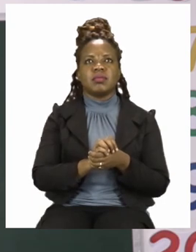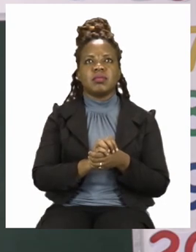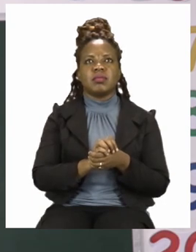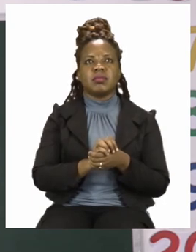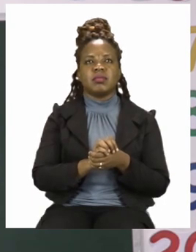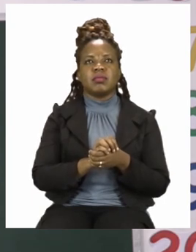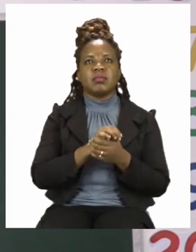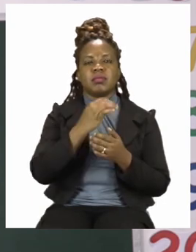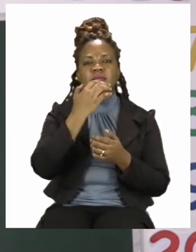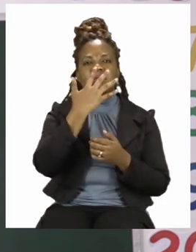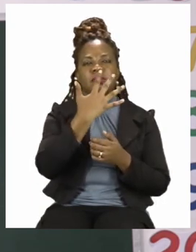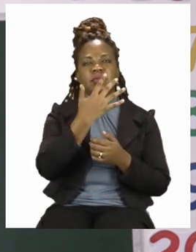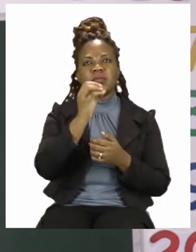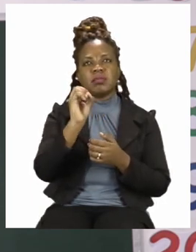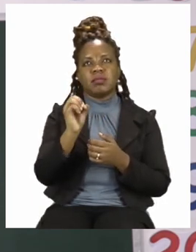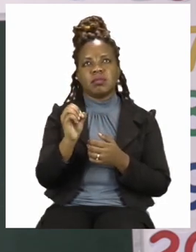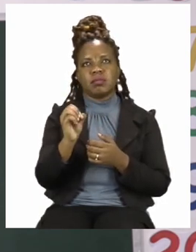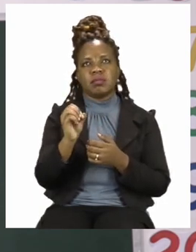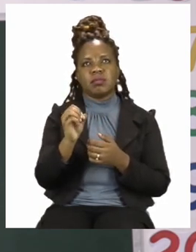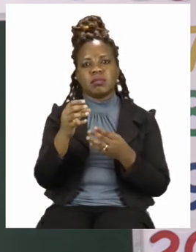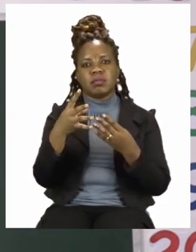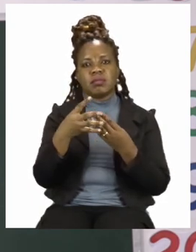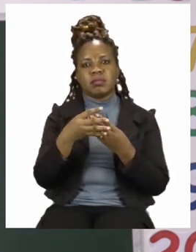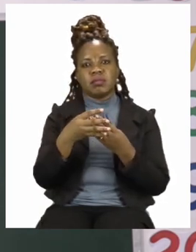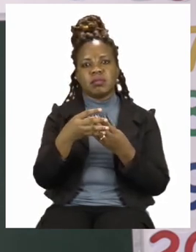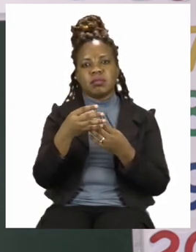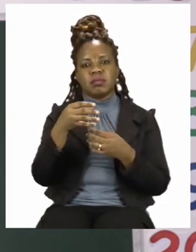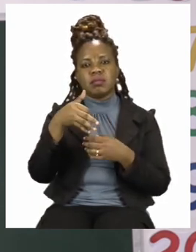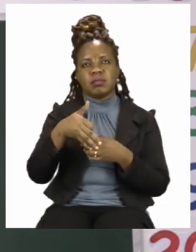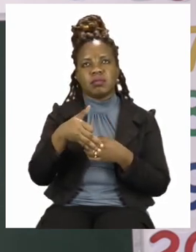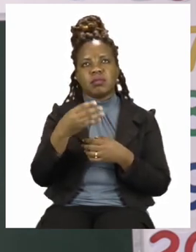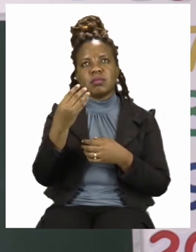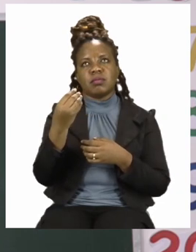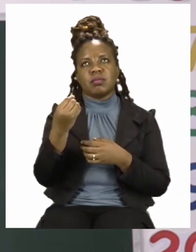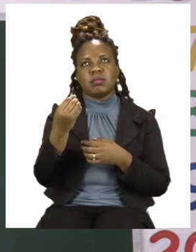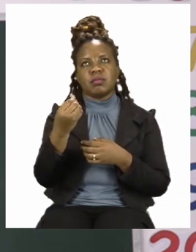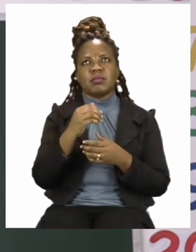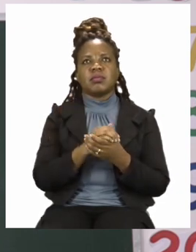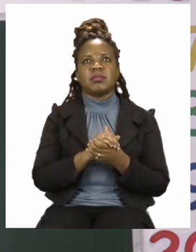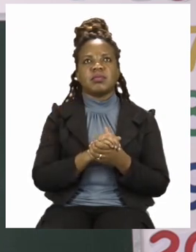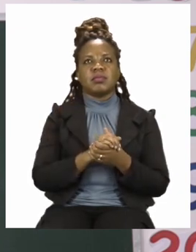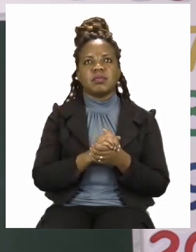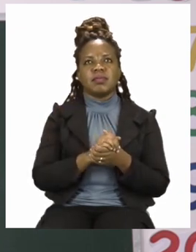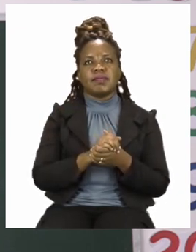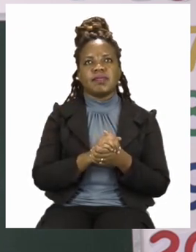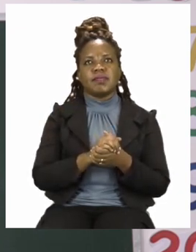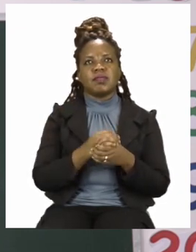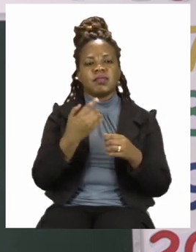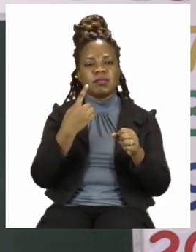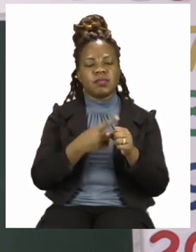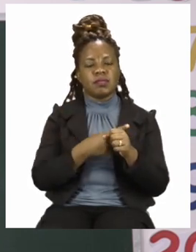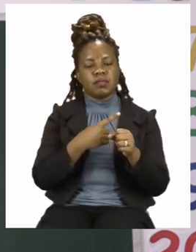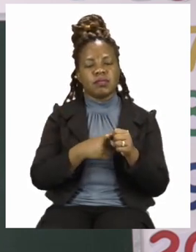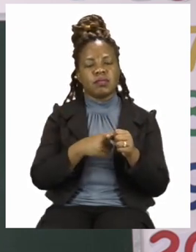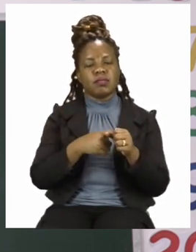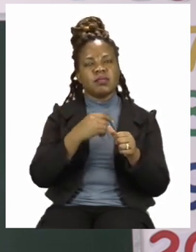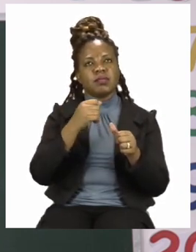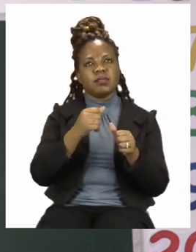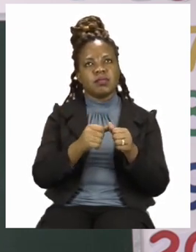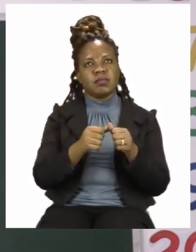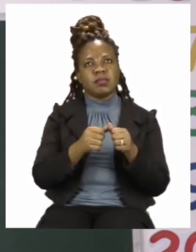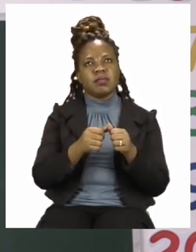50 Namibian dollars. We always start with the dollar sign, boys and girls. So we have our